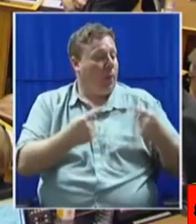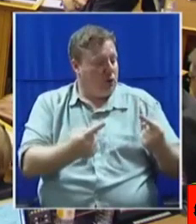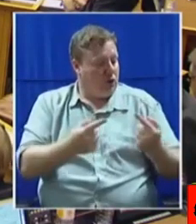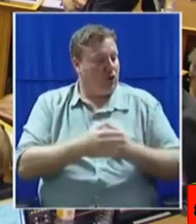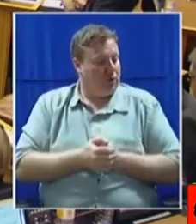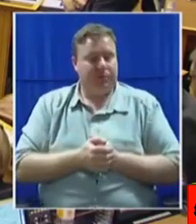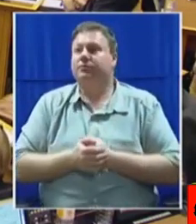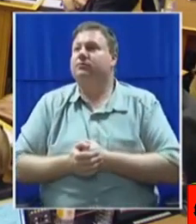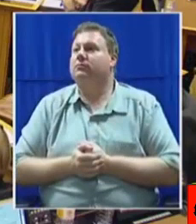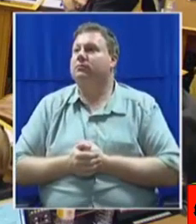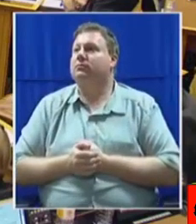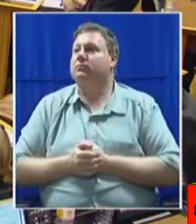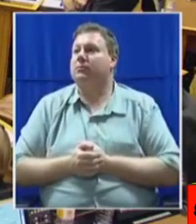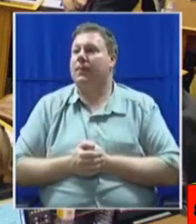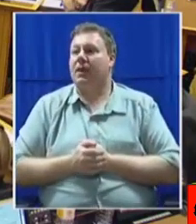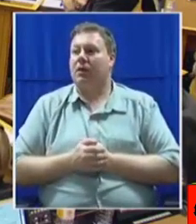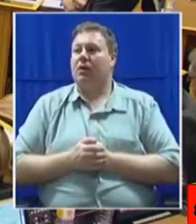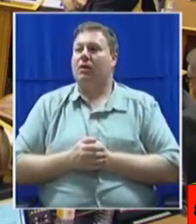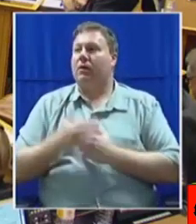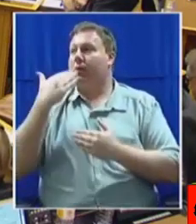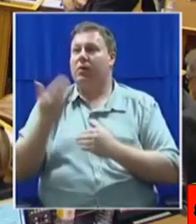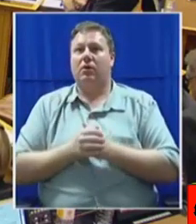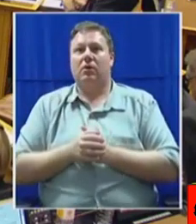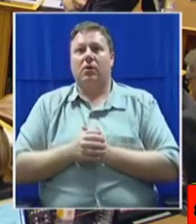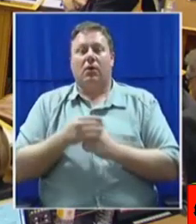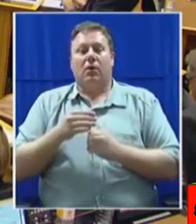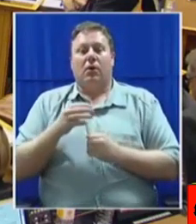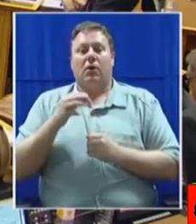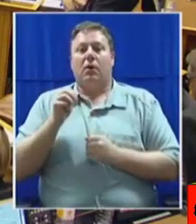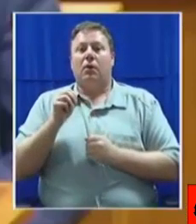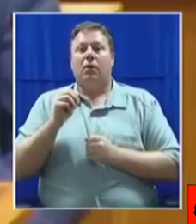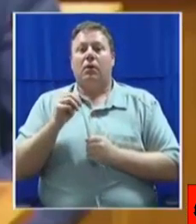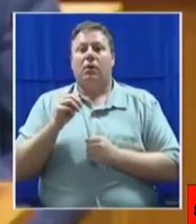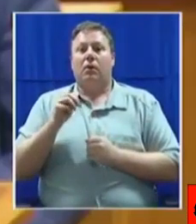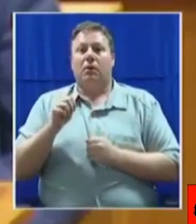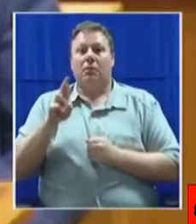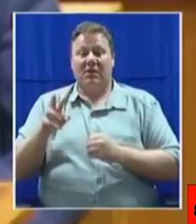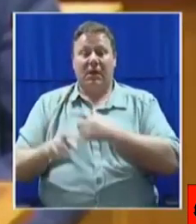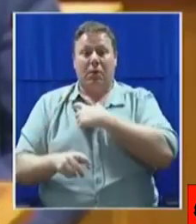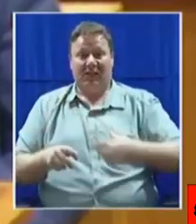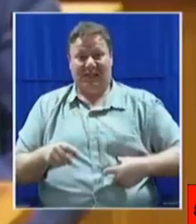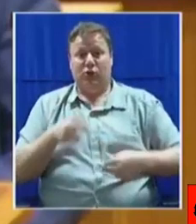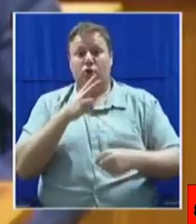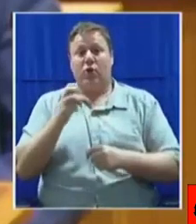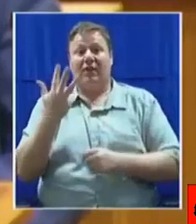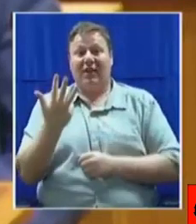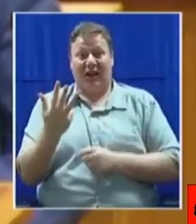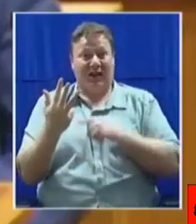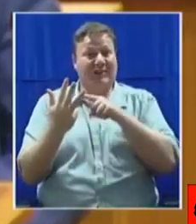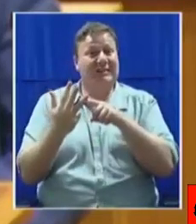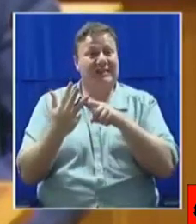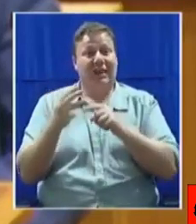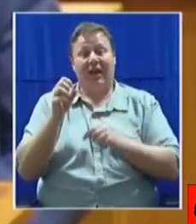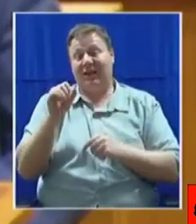Mr. President, in 2009, the SIU in fact found an improper and a corrupt